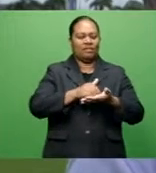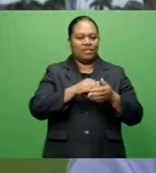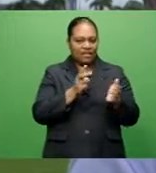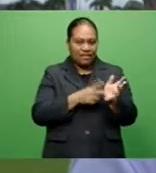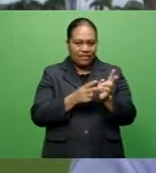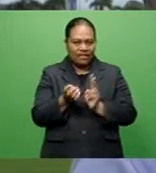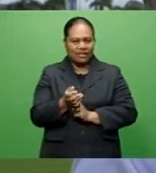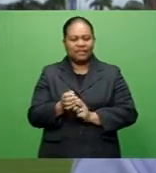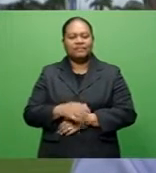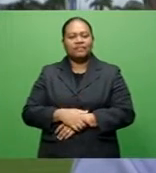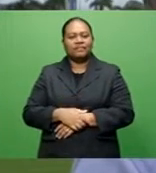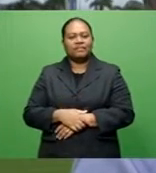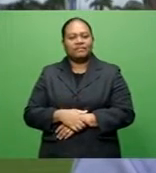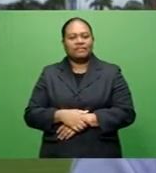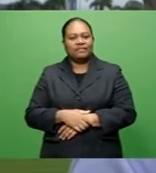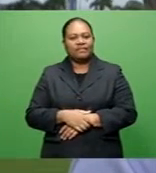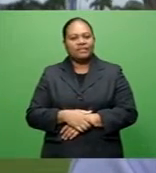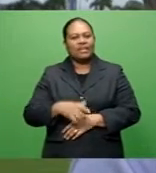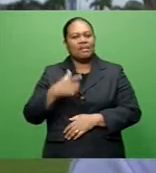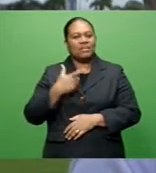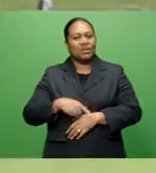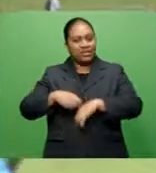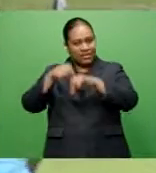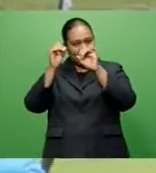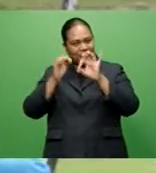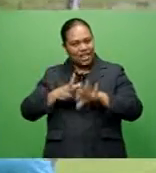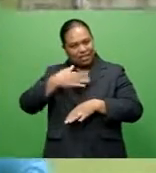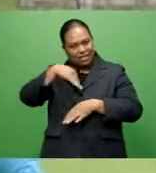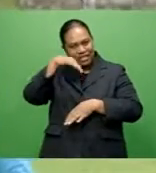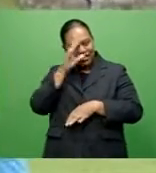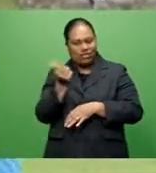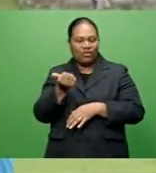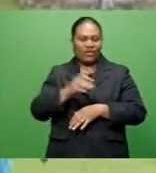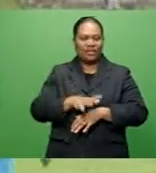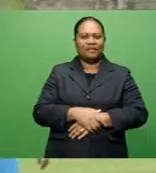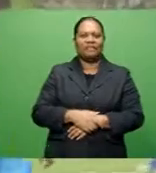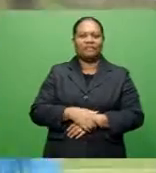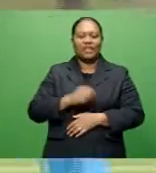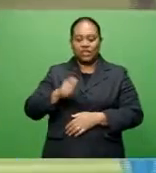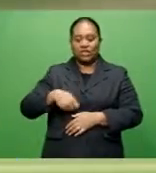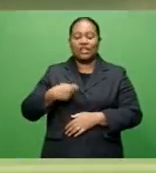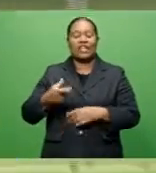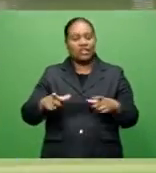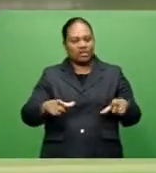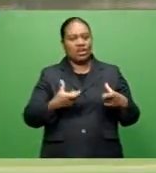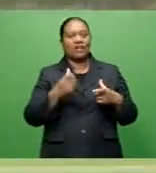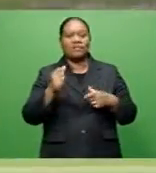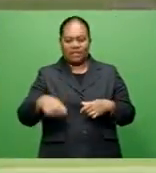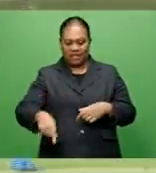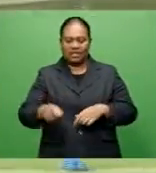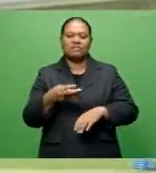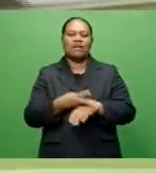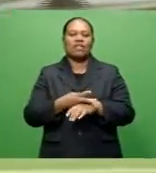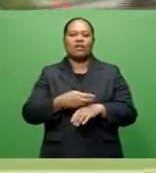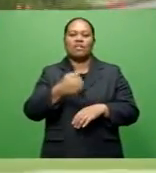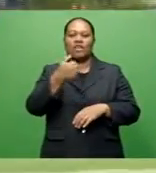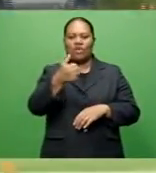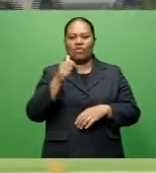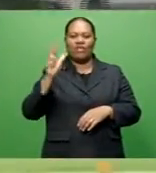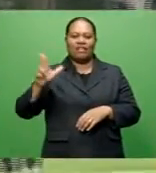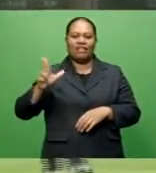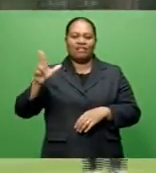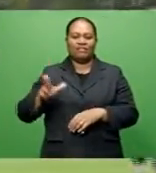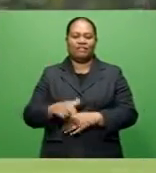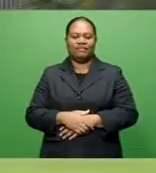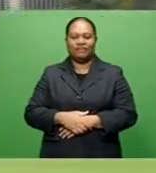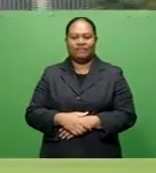to the team because it comes with the blessing of their chief. The next challenger later this month will be Onuilau. Akul Adama,